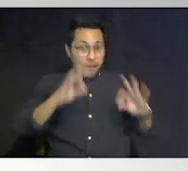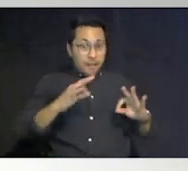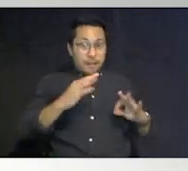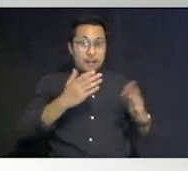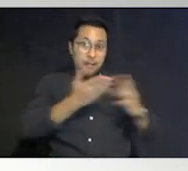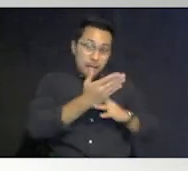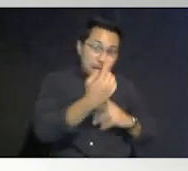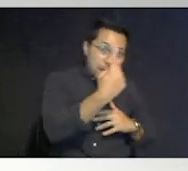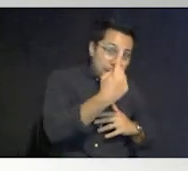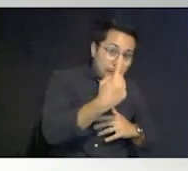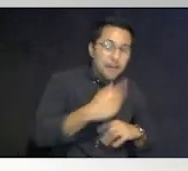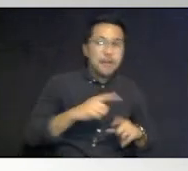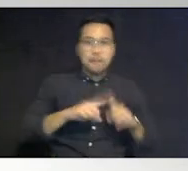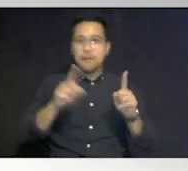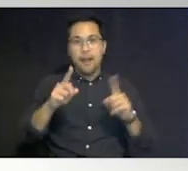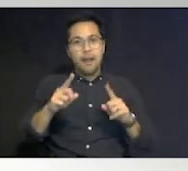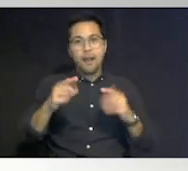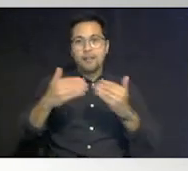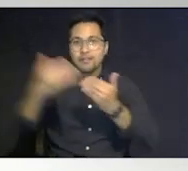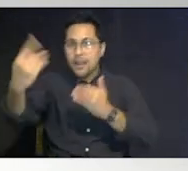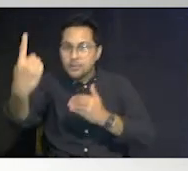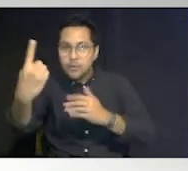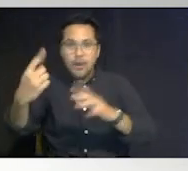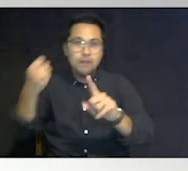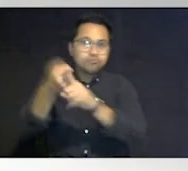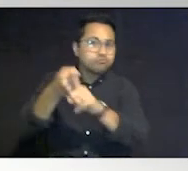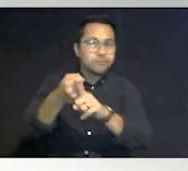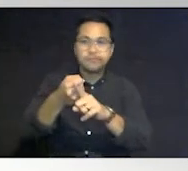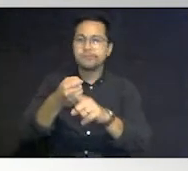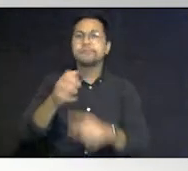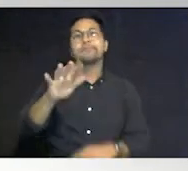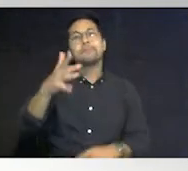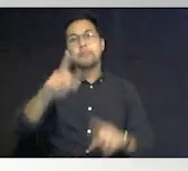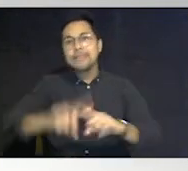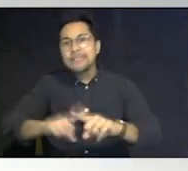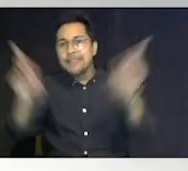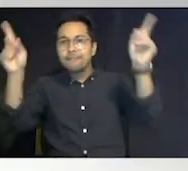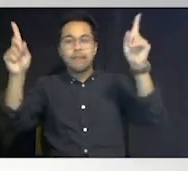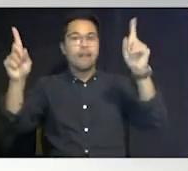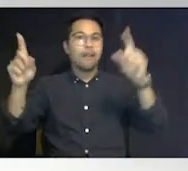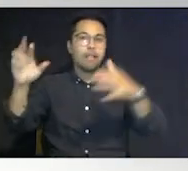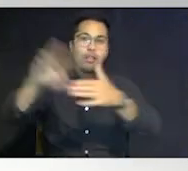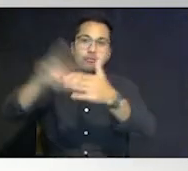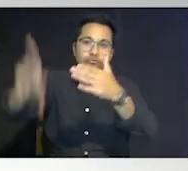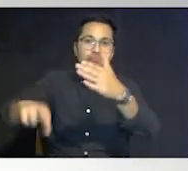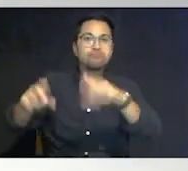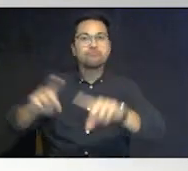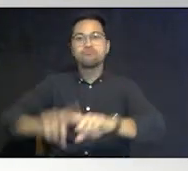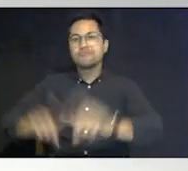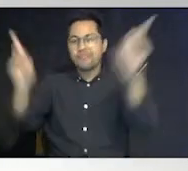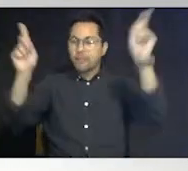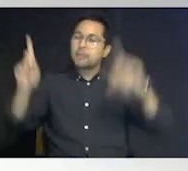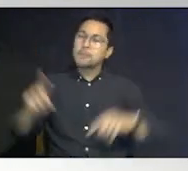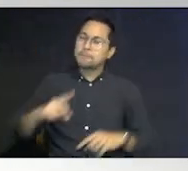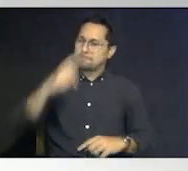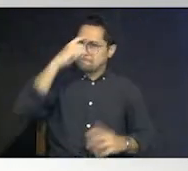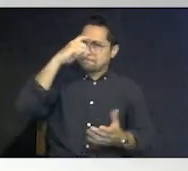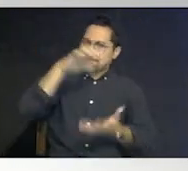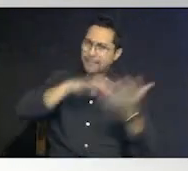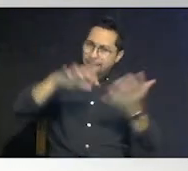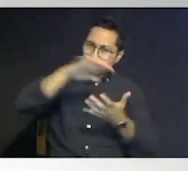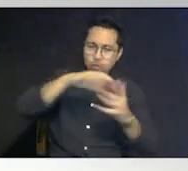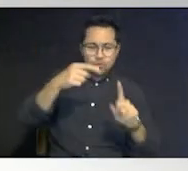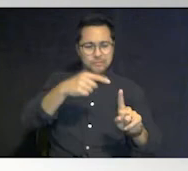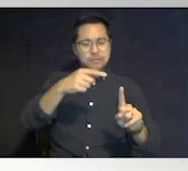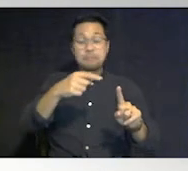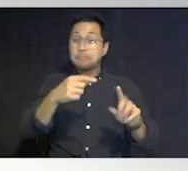the factors may be very very different and the impact may be very very different so confusion is really um not a negative